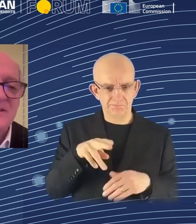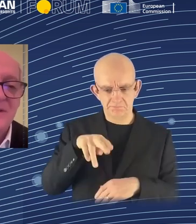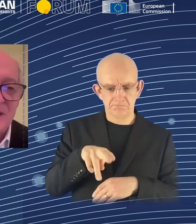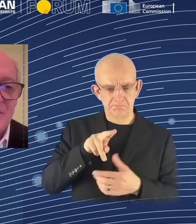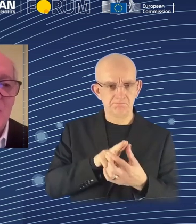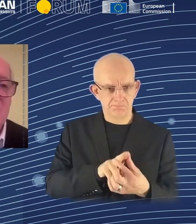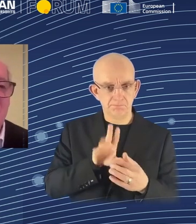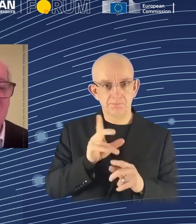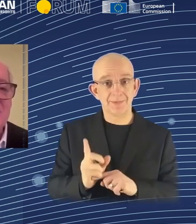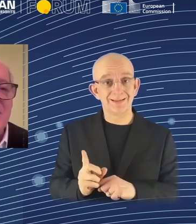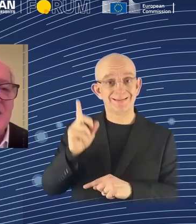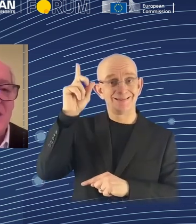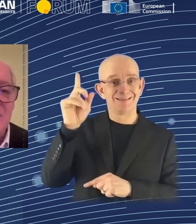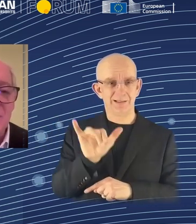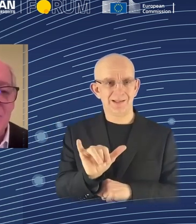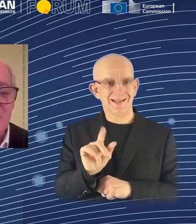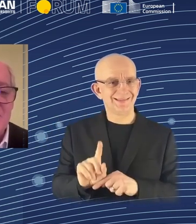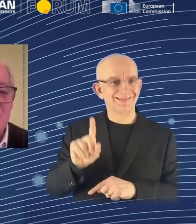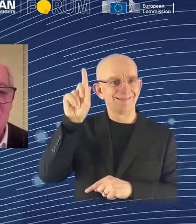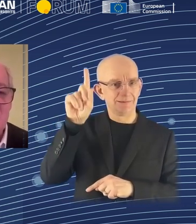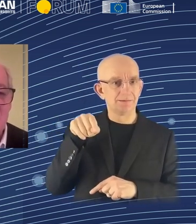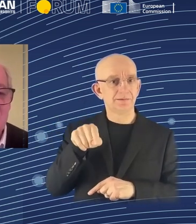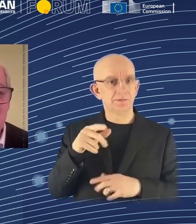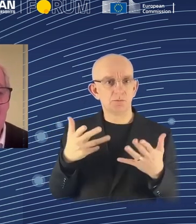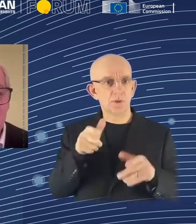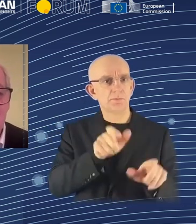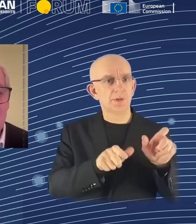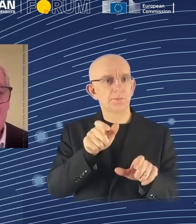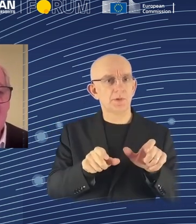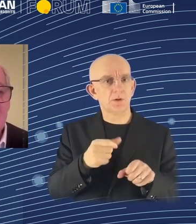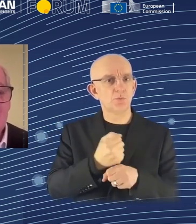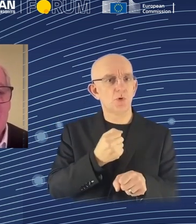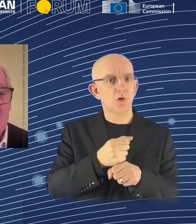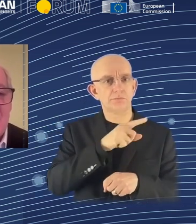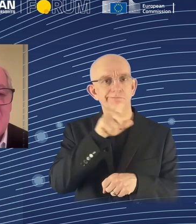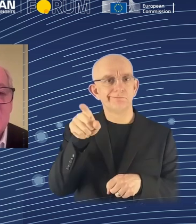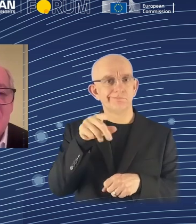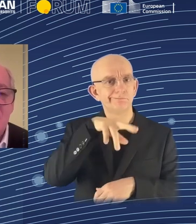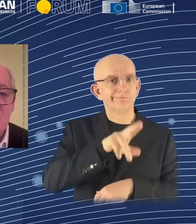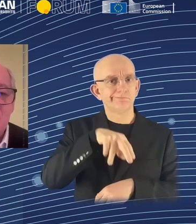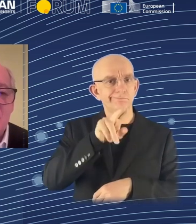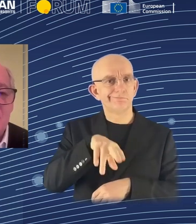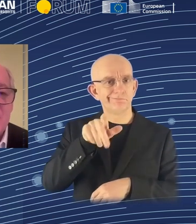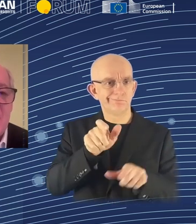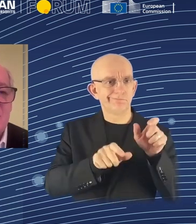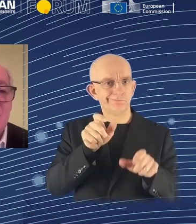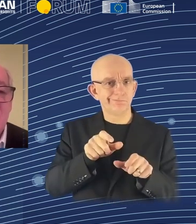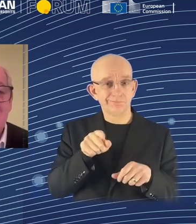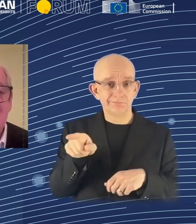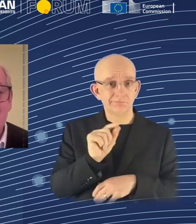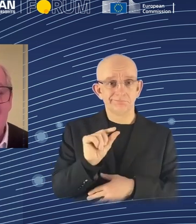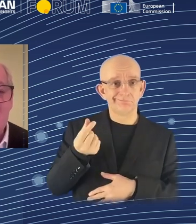expensive, very few house painters are employed because it's too expensive for everybody. But then as technology improves and